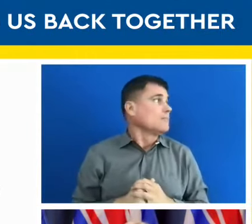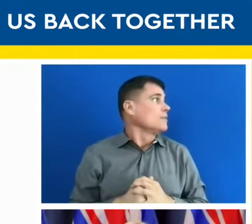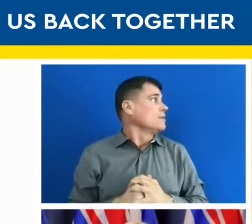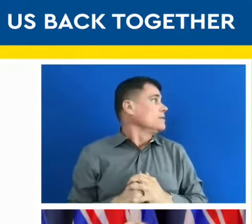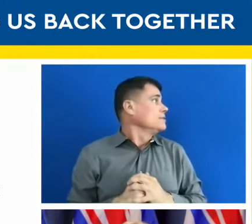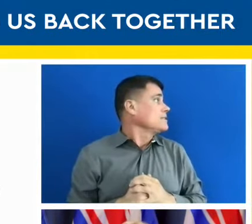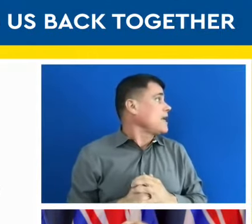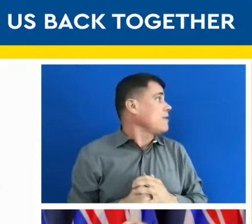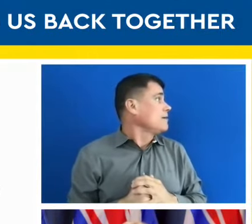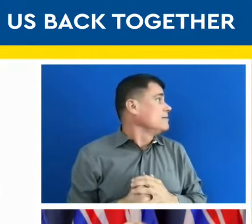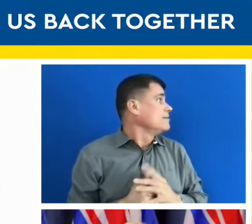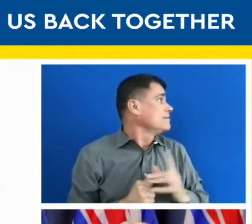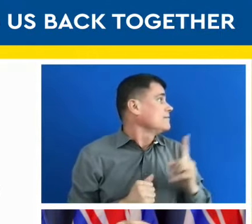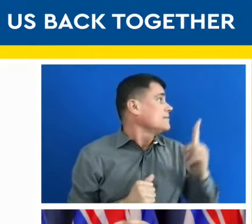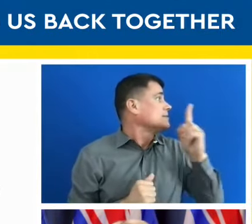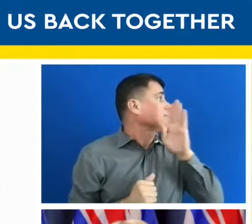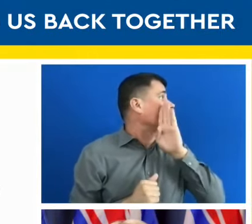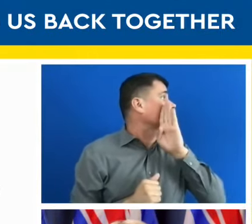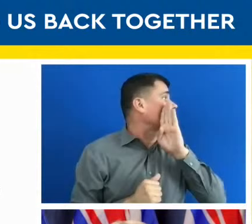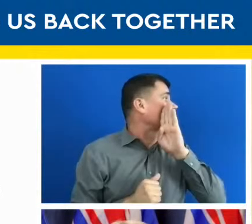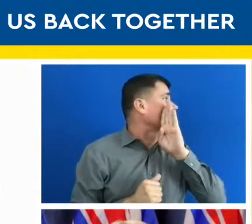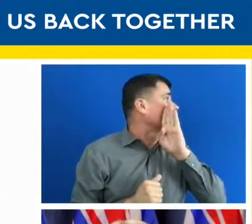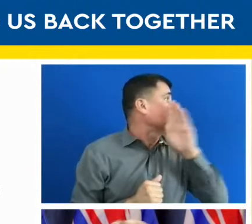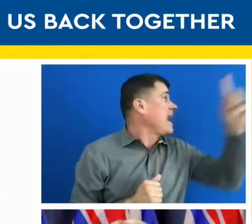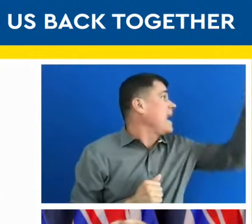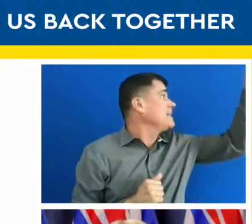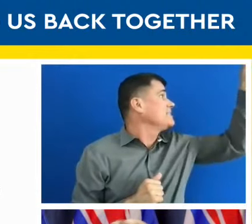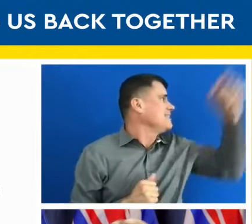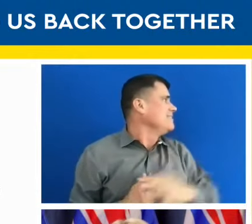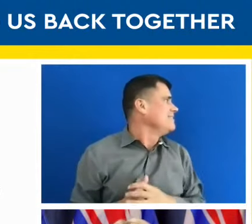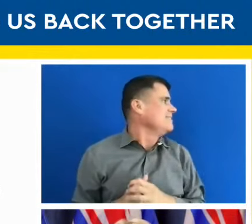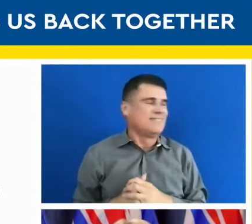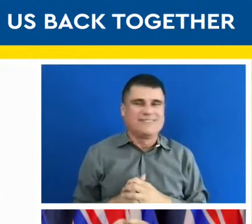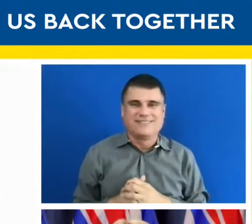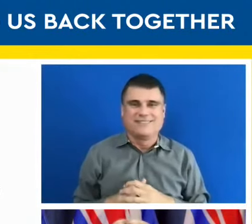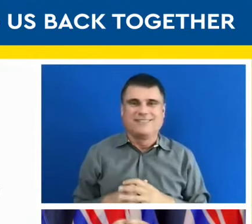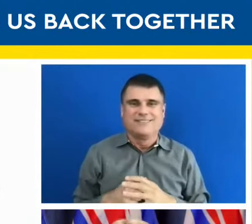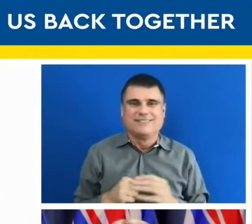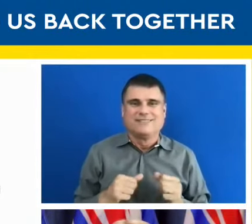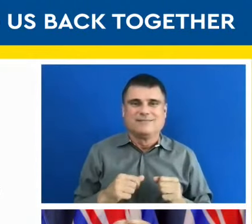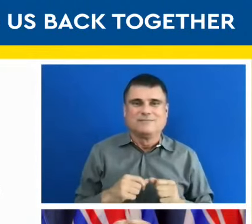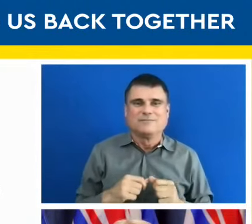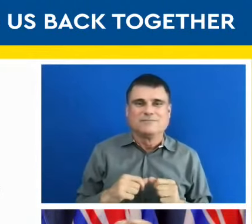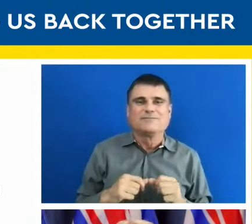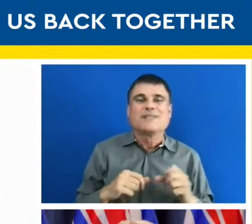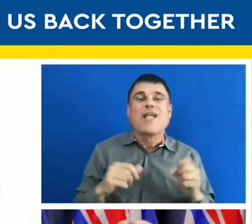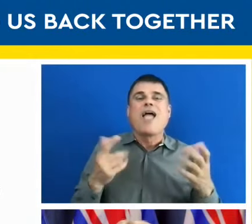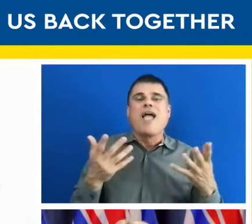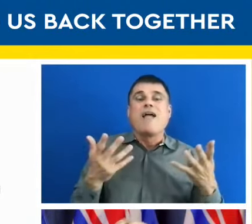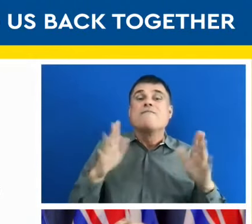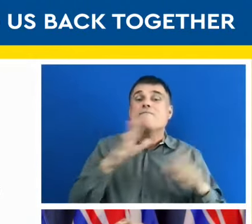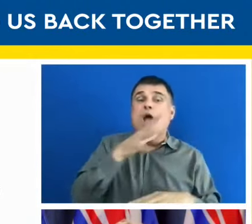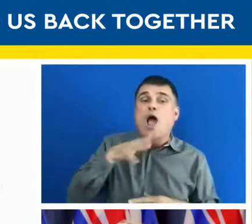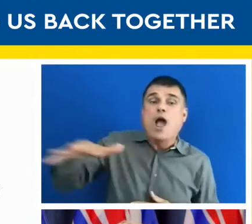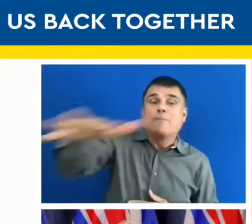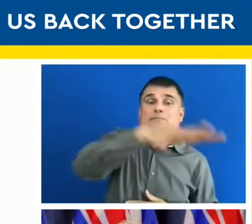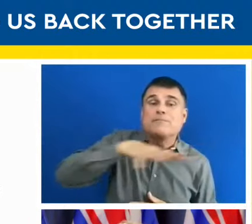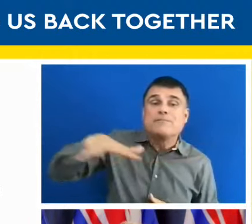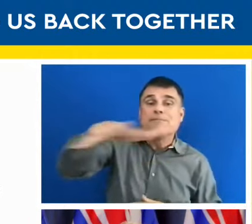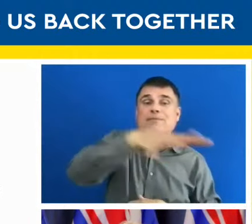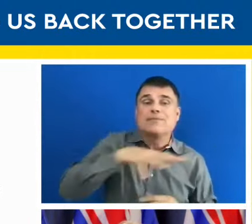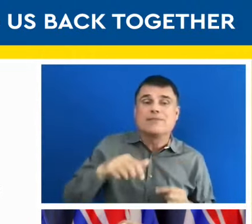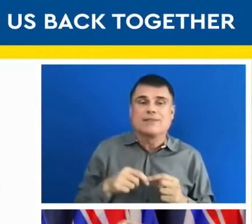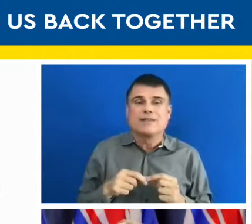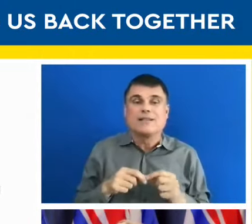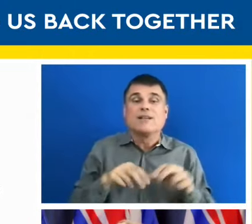in some of our industrial work plants. So we'll be working with WorkSafe BC and those sectors to develop specific plans that can